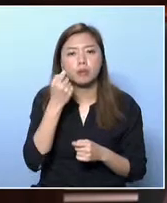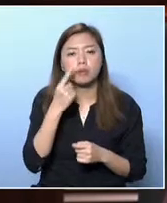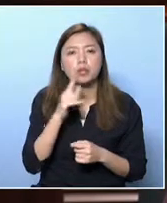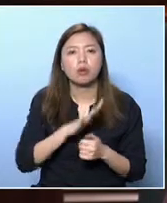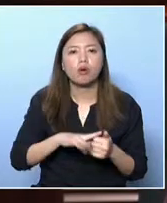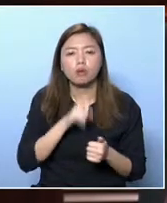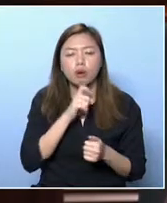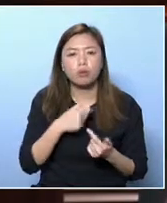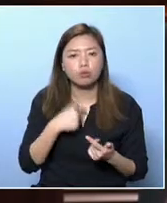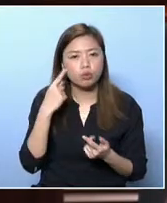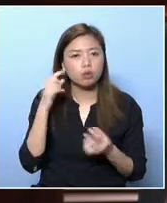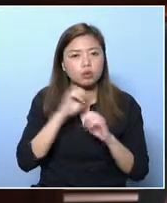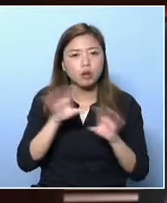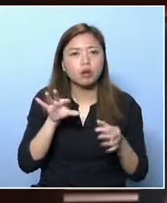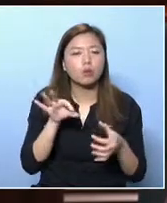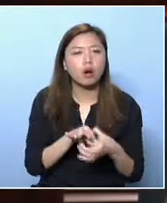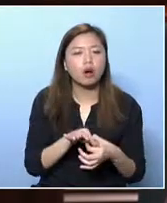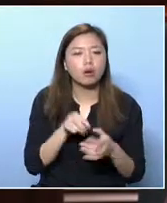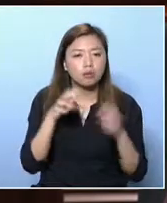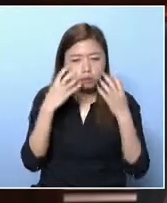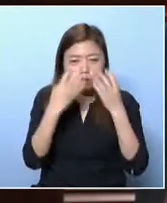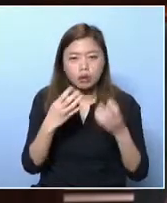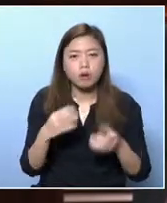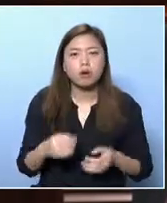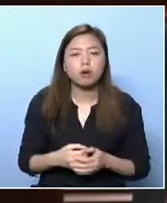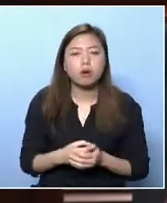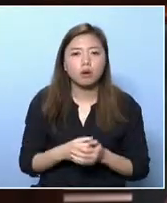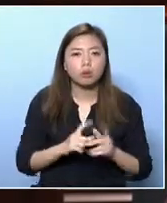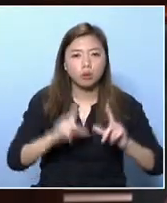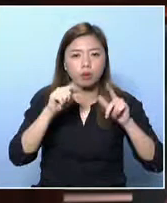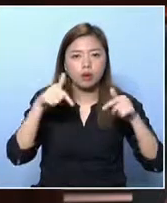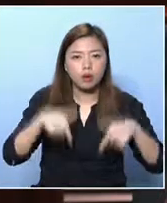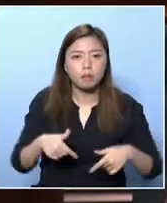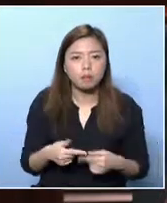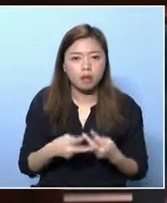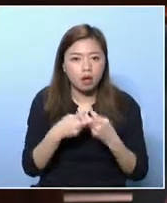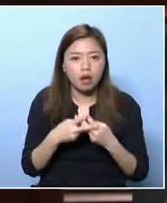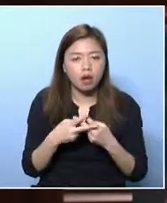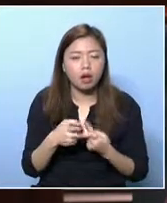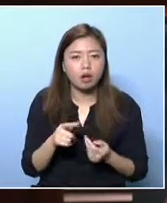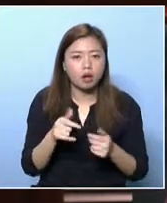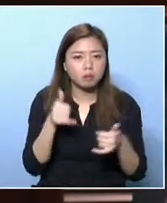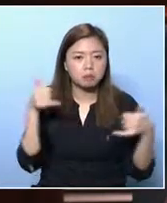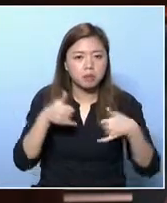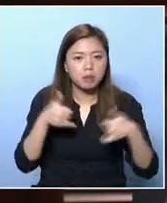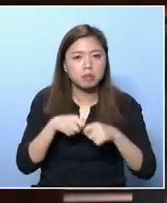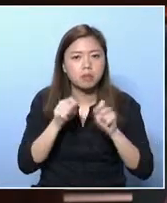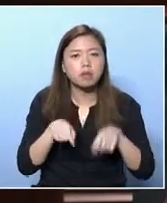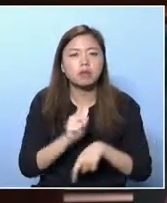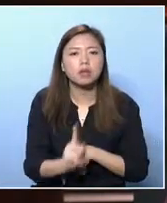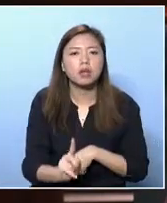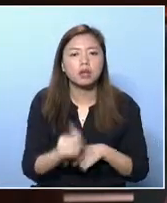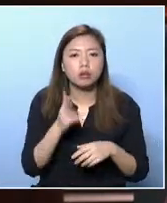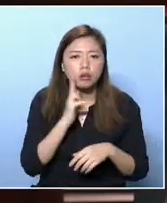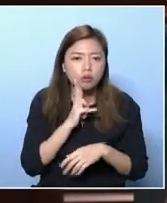over poverty situation of South Asian ethnic minorities in Hong Kong. According to the government latest poverty reports, poverty rate of South